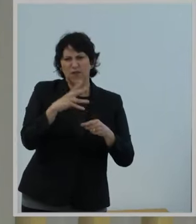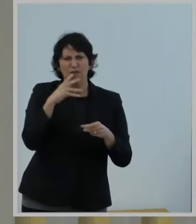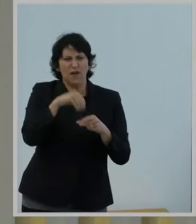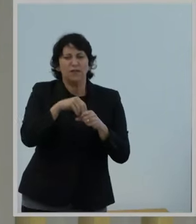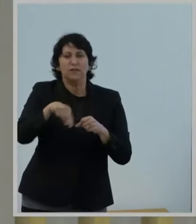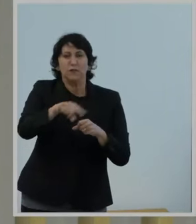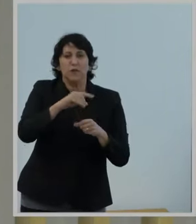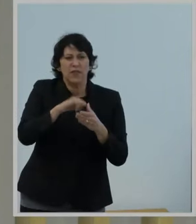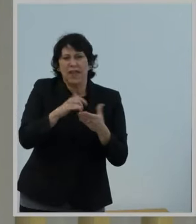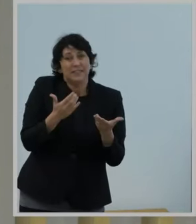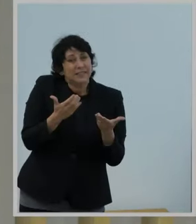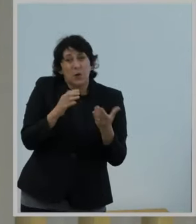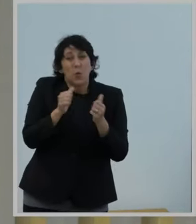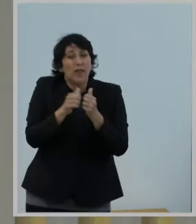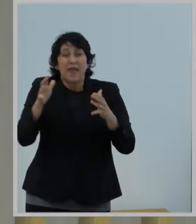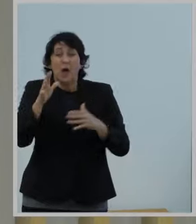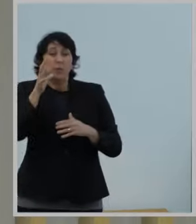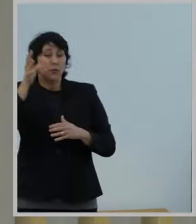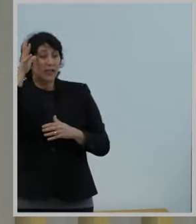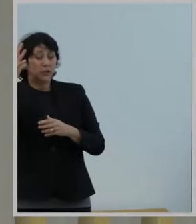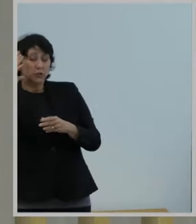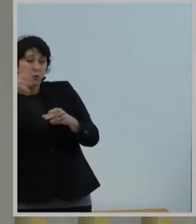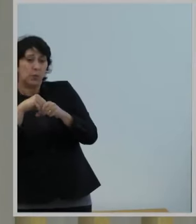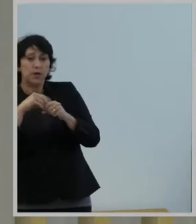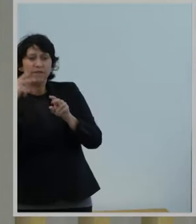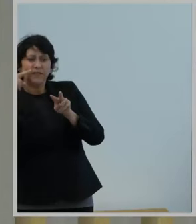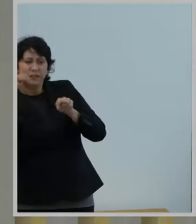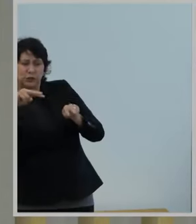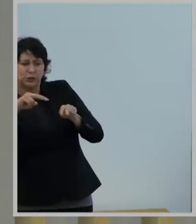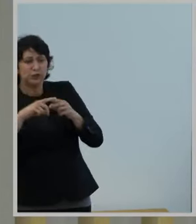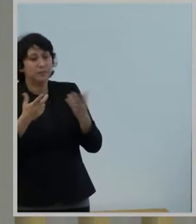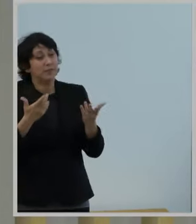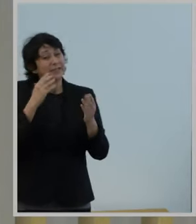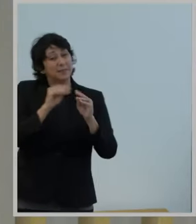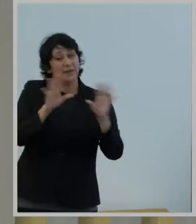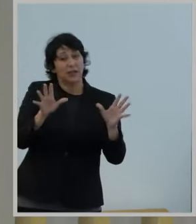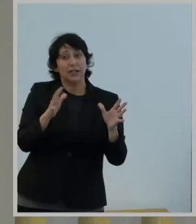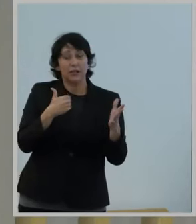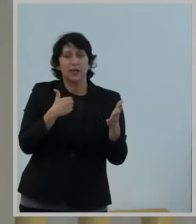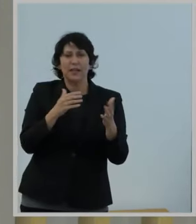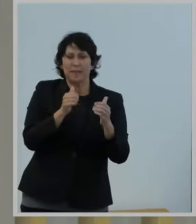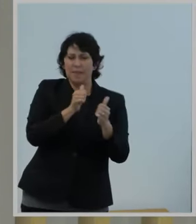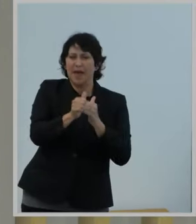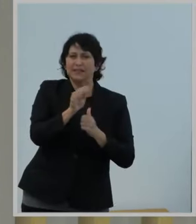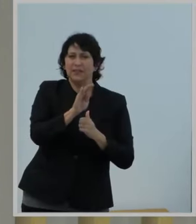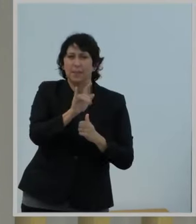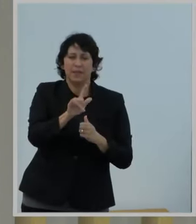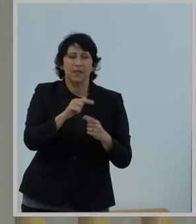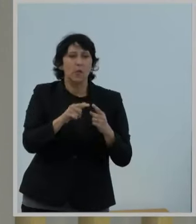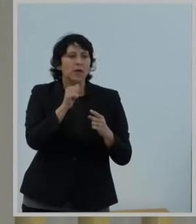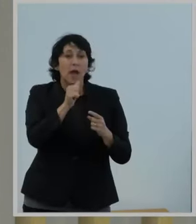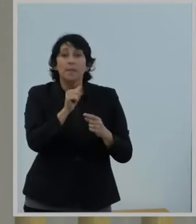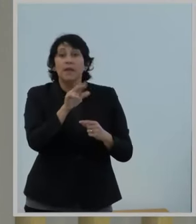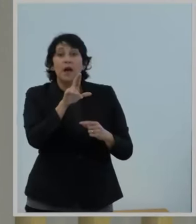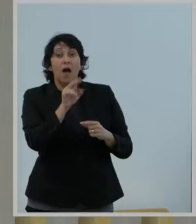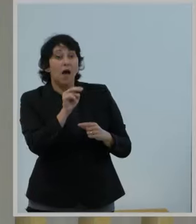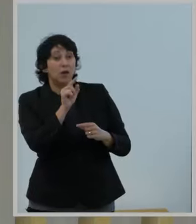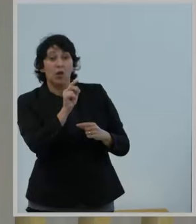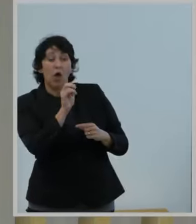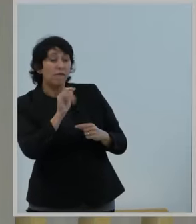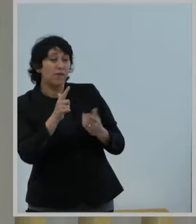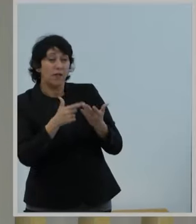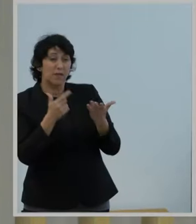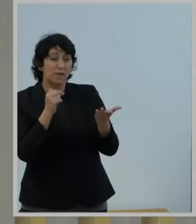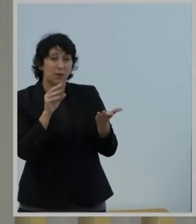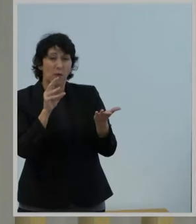social media without parental supervision. But as the sponsors of the bill make very clear, passage of the bill would not remedy the unlawfulness and wastefulness of the school